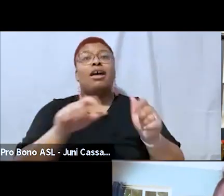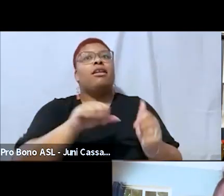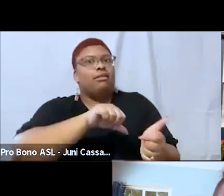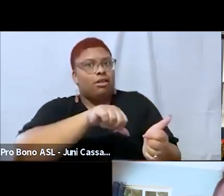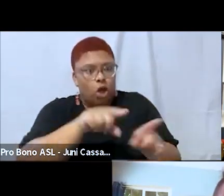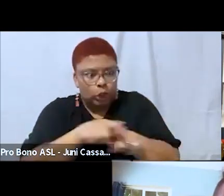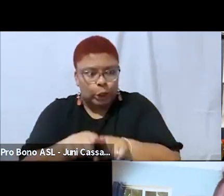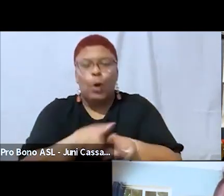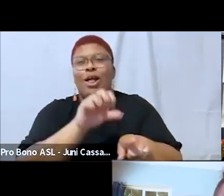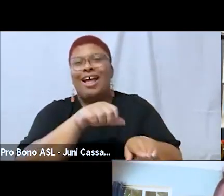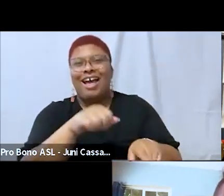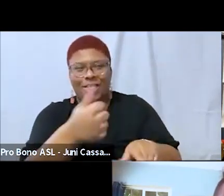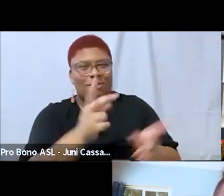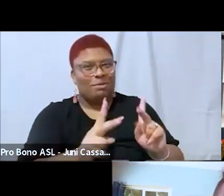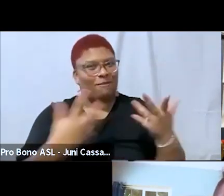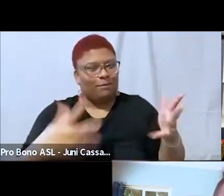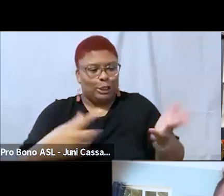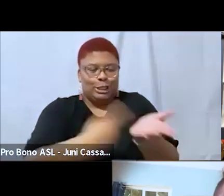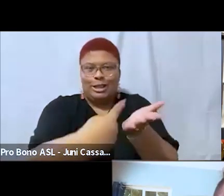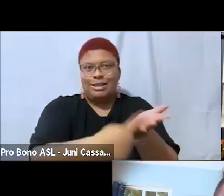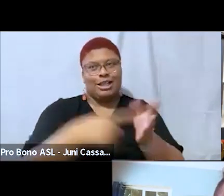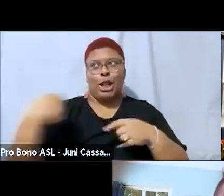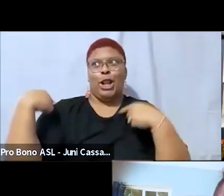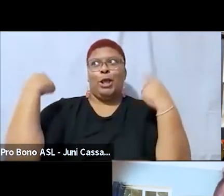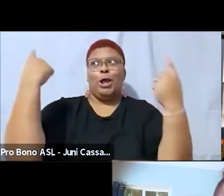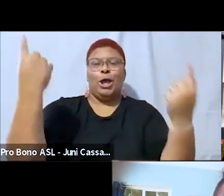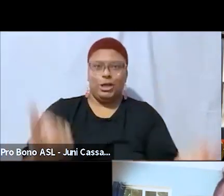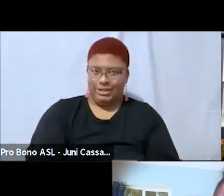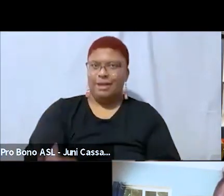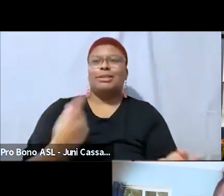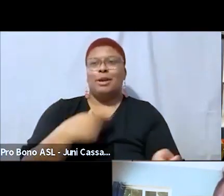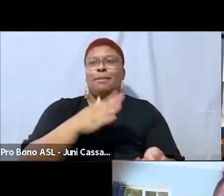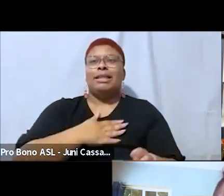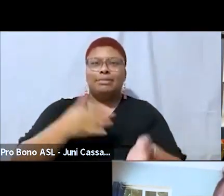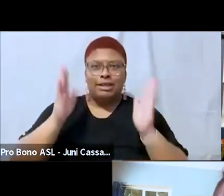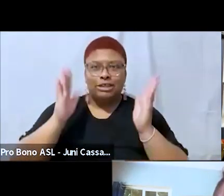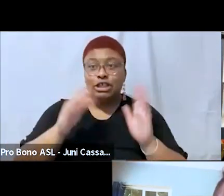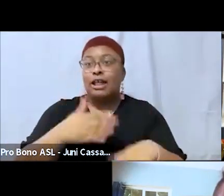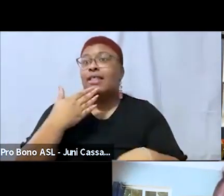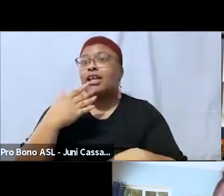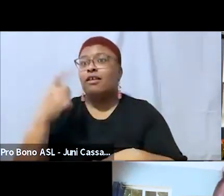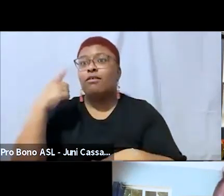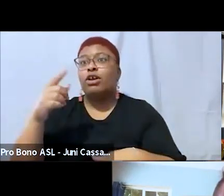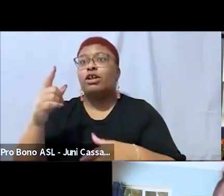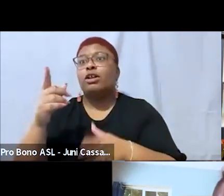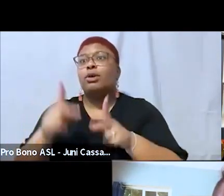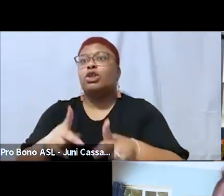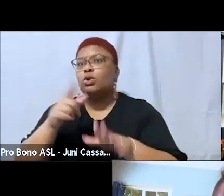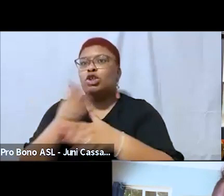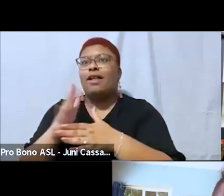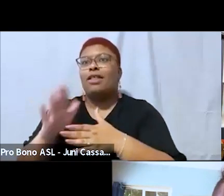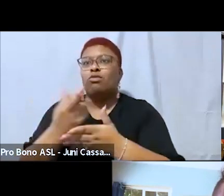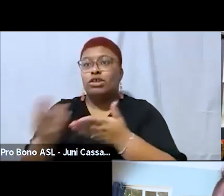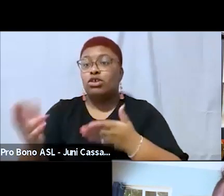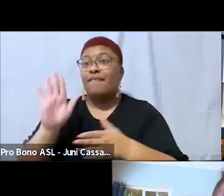been talking about it for a long time so please um hey please pay attention thank you um i didn't see who it was but to the person who shared the resources of their work